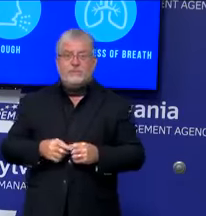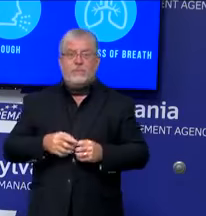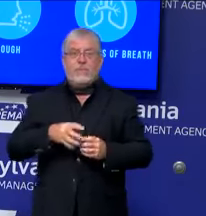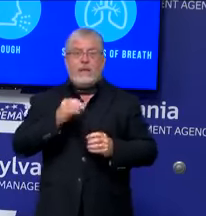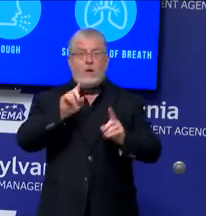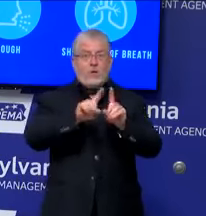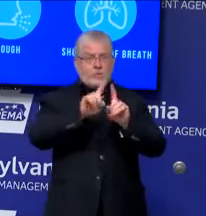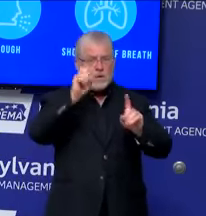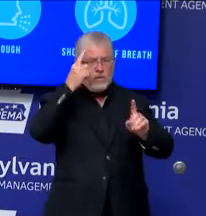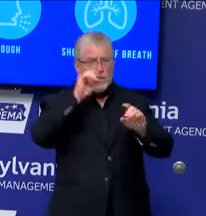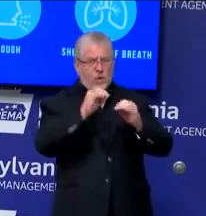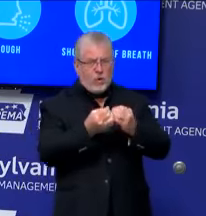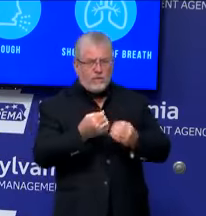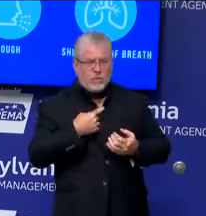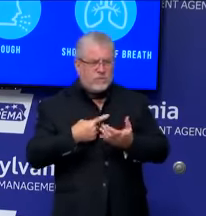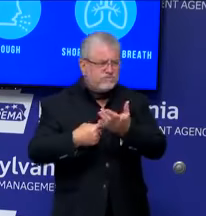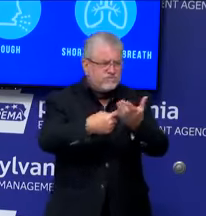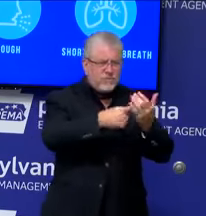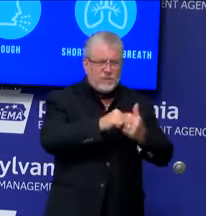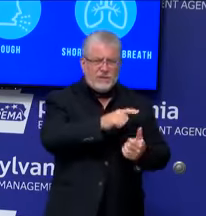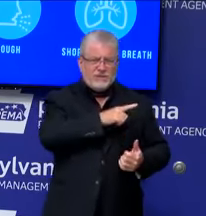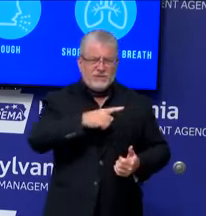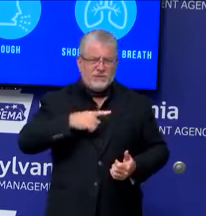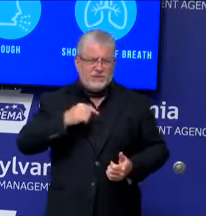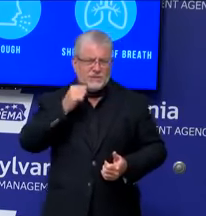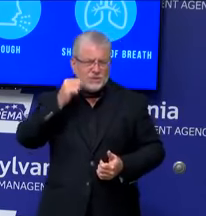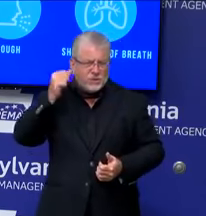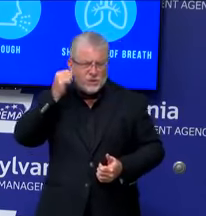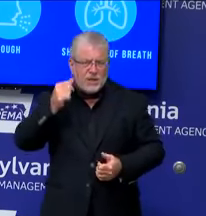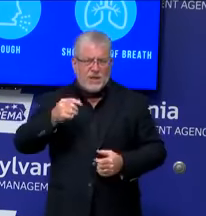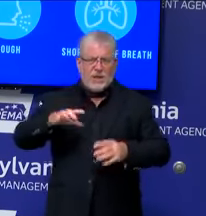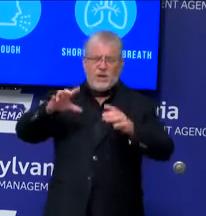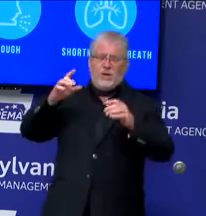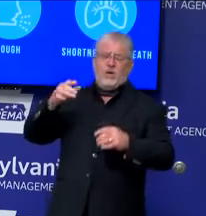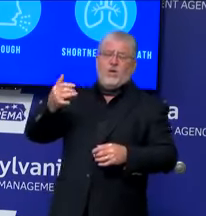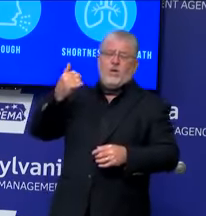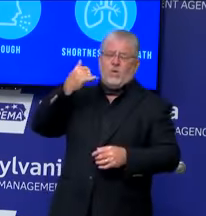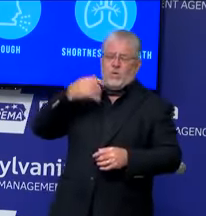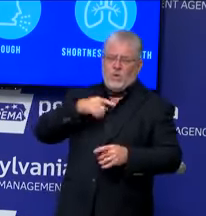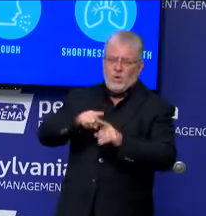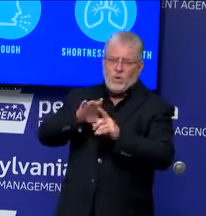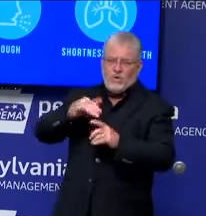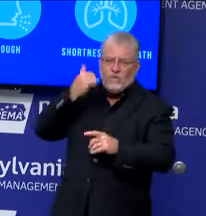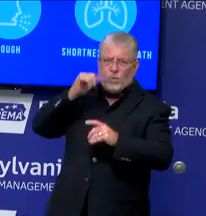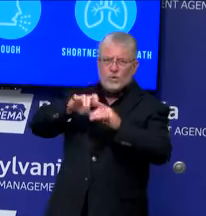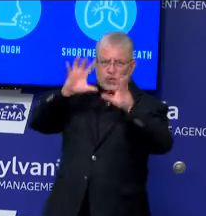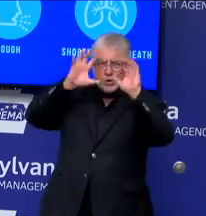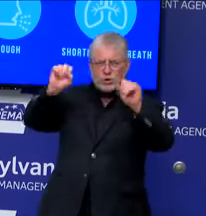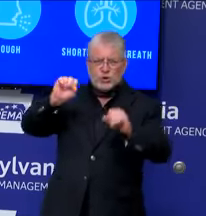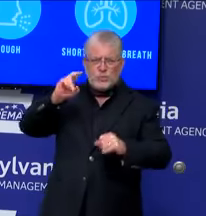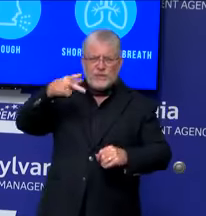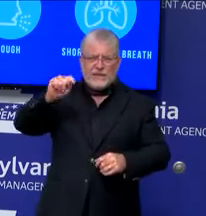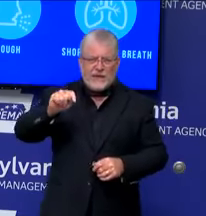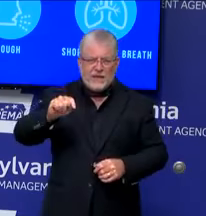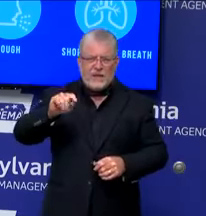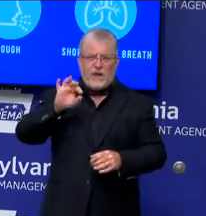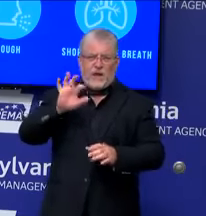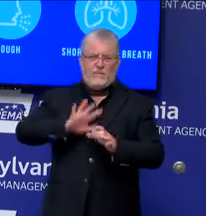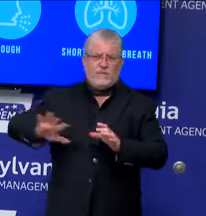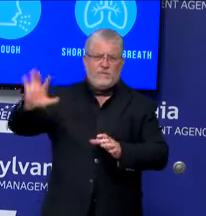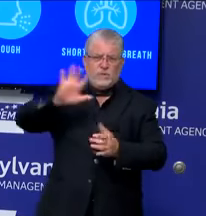spoke with the superintendents yesterday. We spoke with other stakeholders yesterday. So we're looking at all of the data.